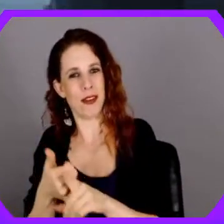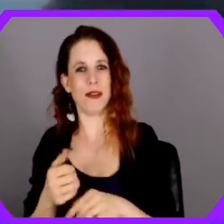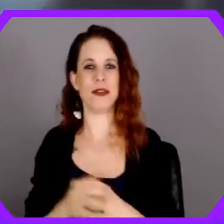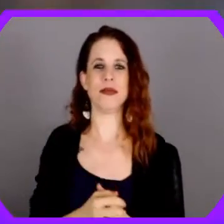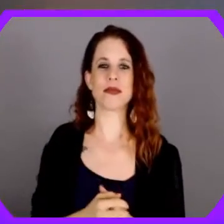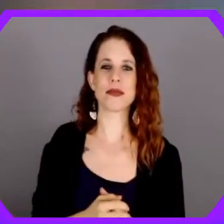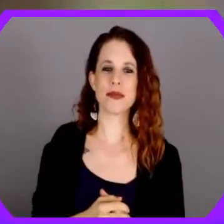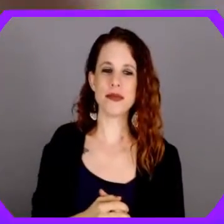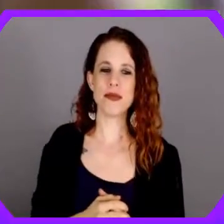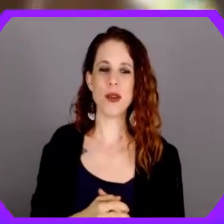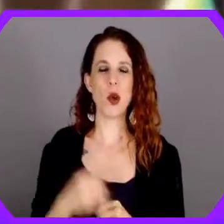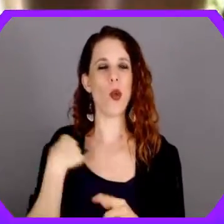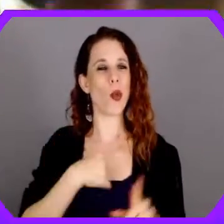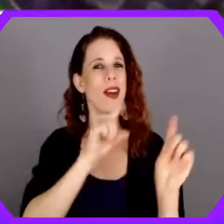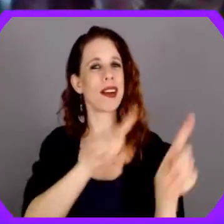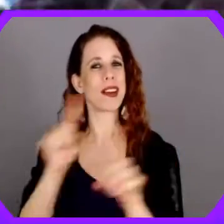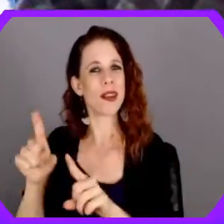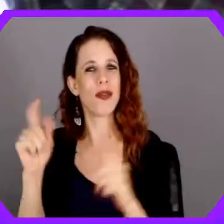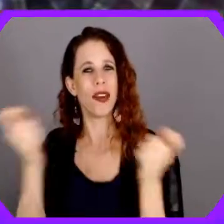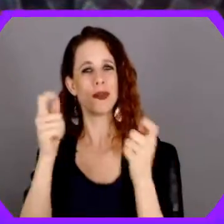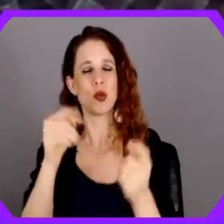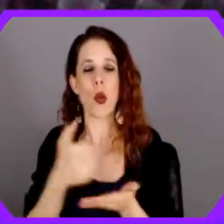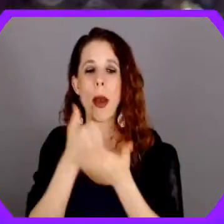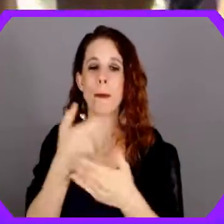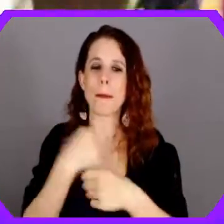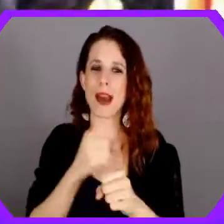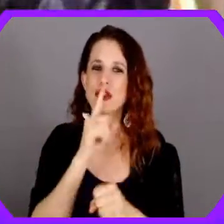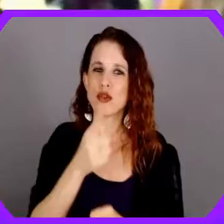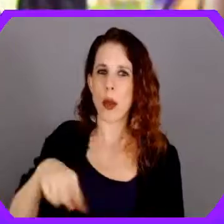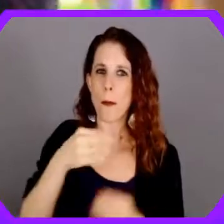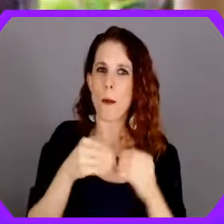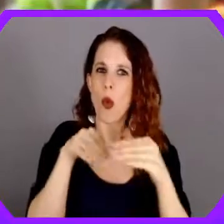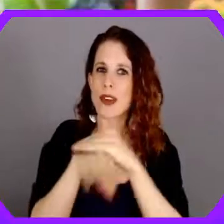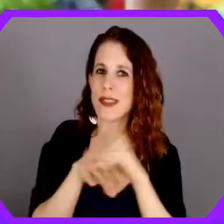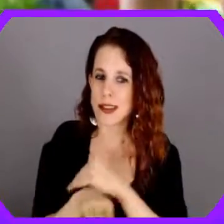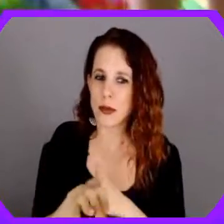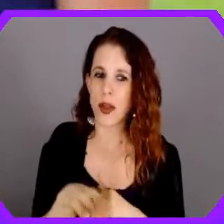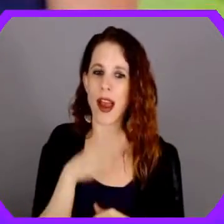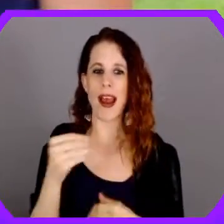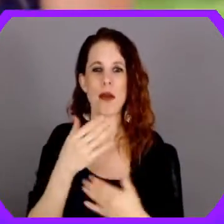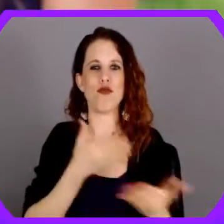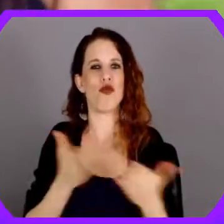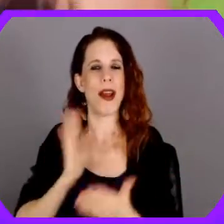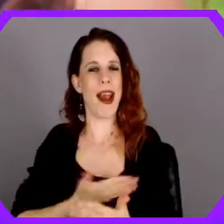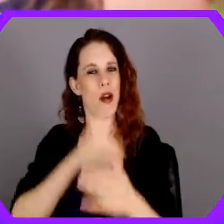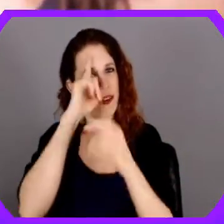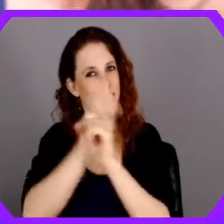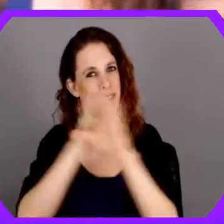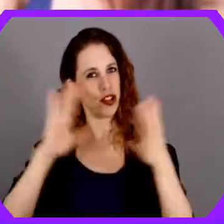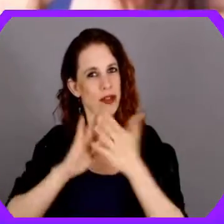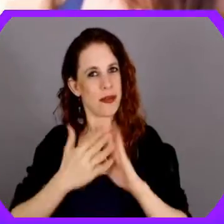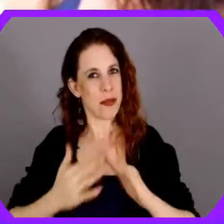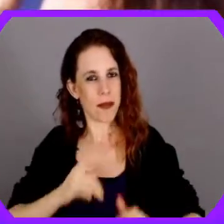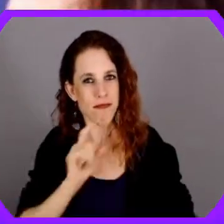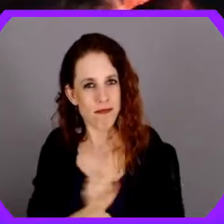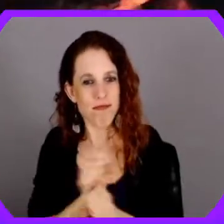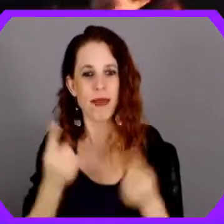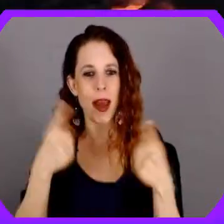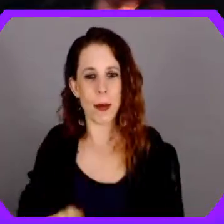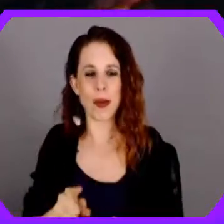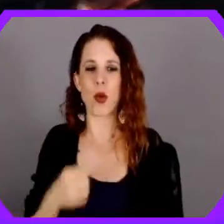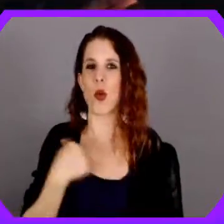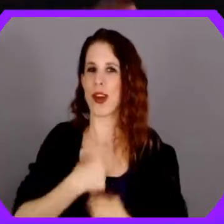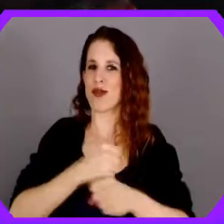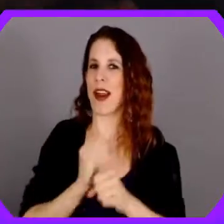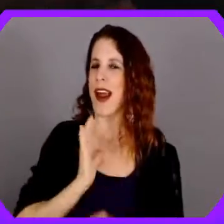themselves. We attend festivals to help make them more accessible. And, to bring our vision to life,